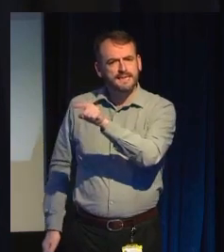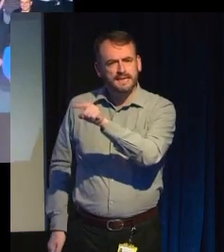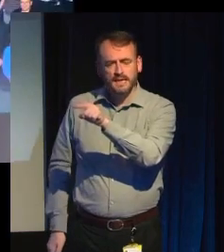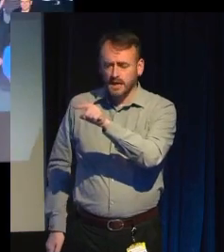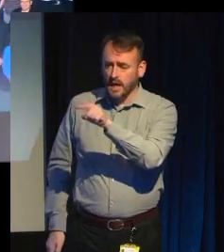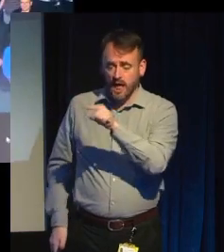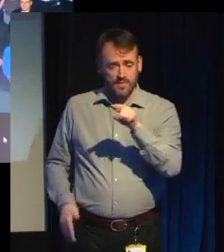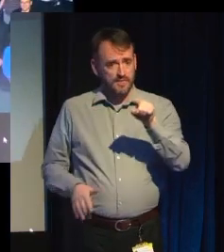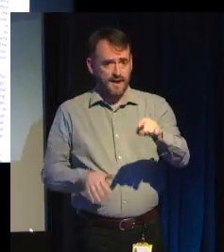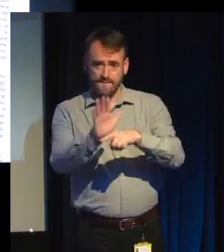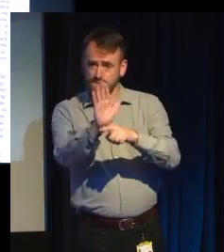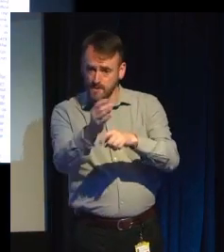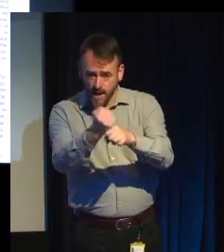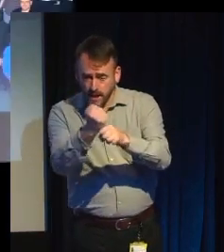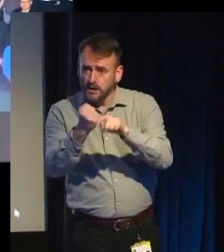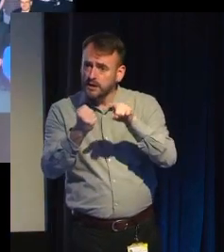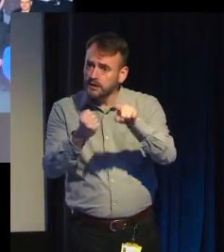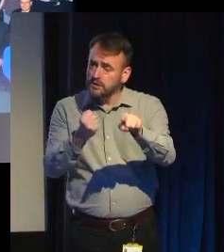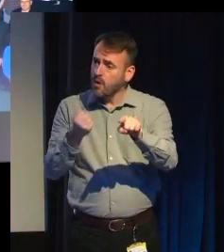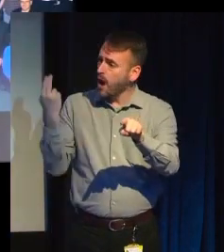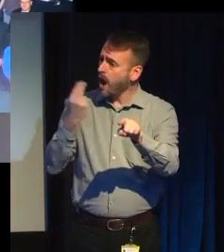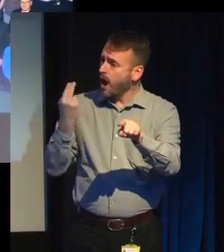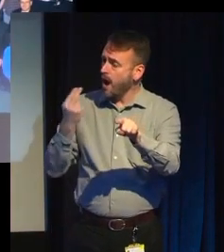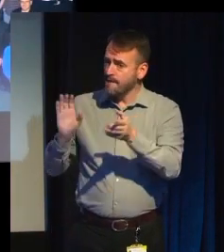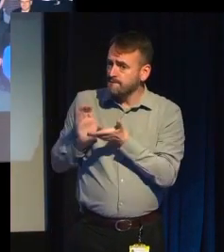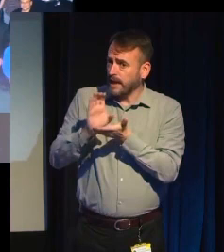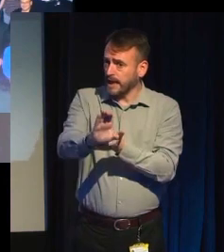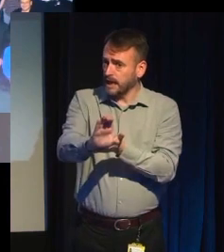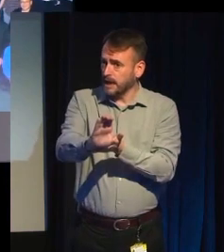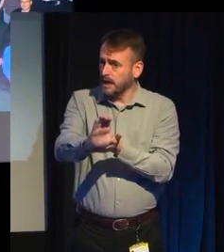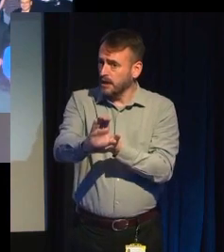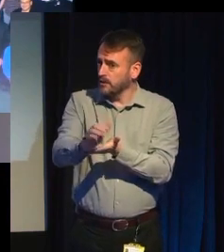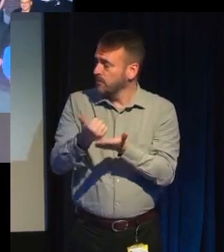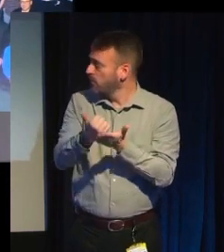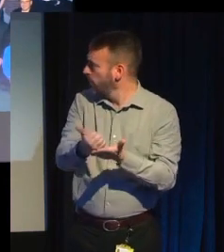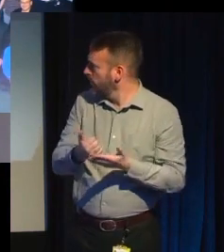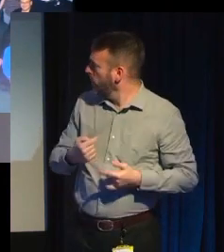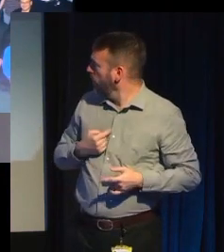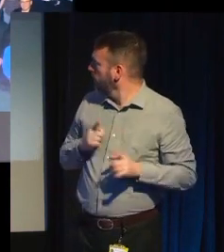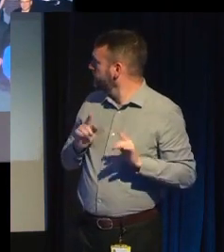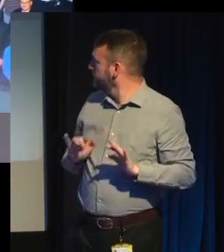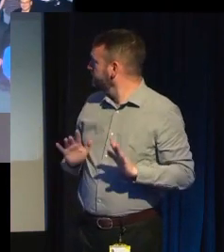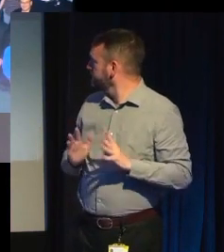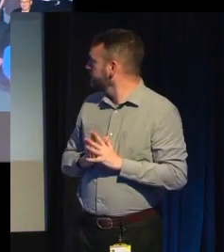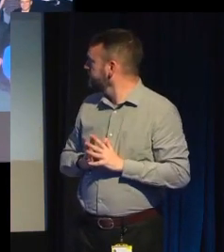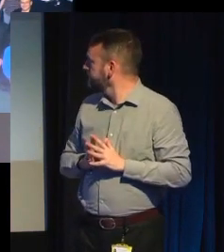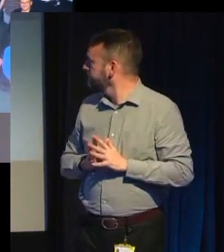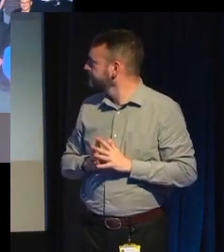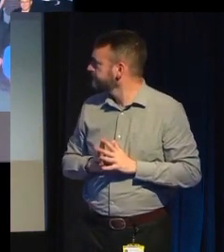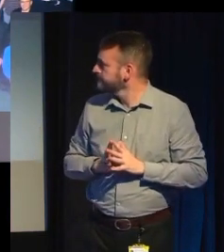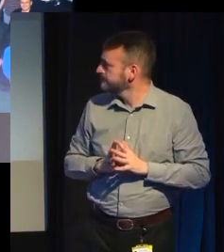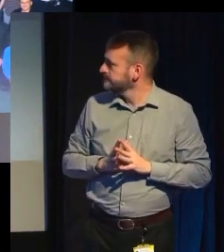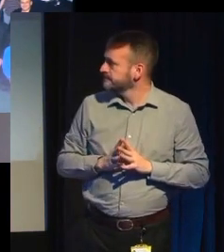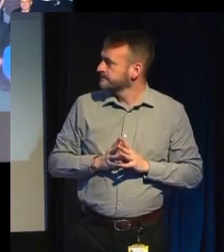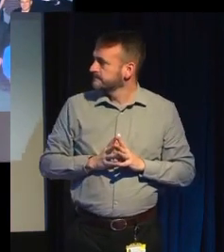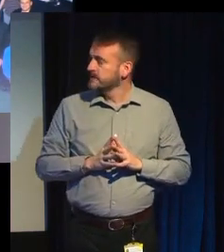funding. So I put together a